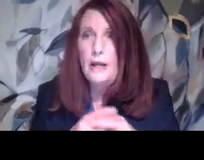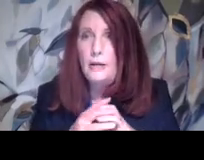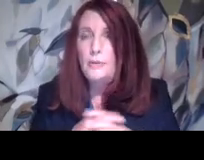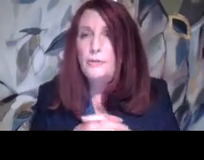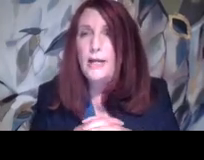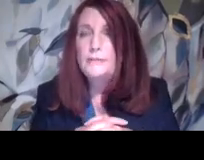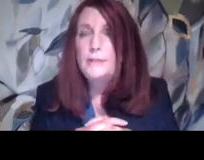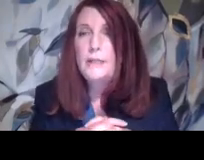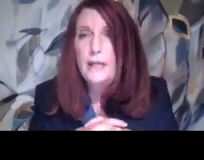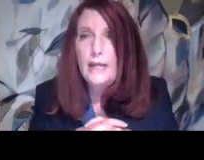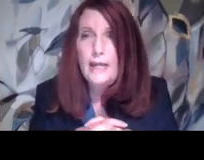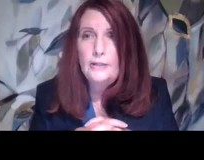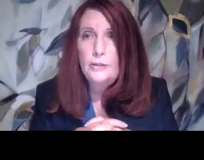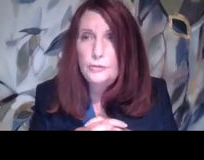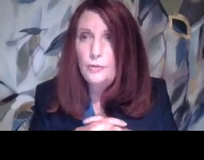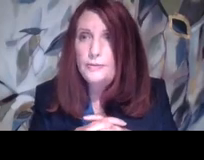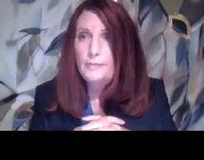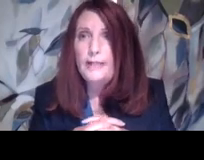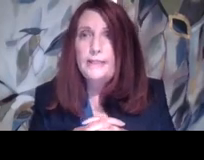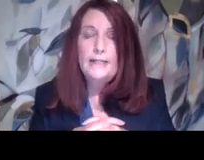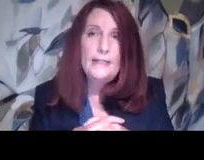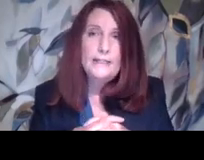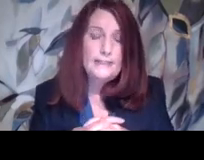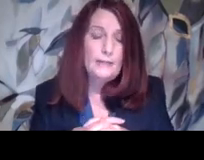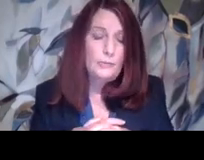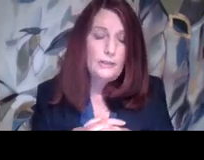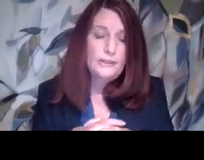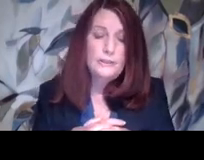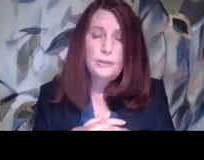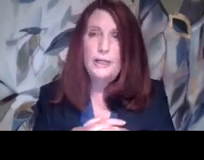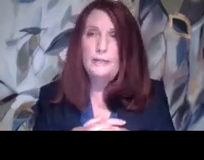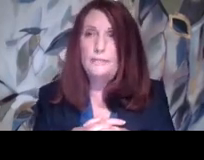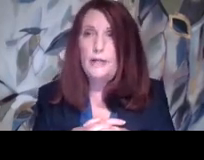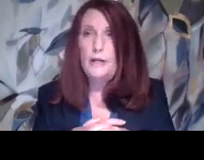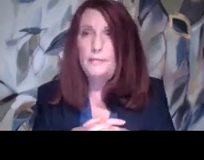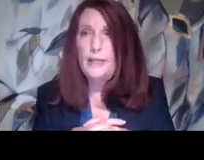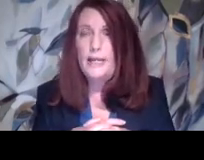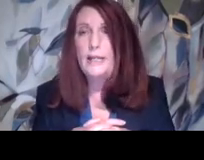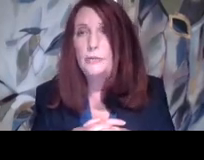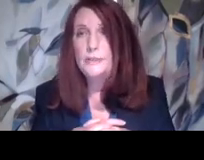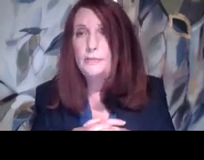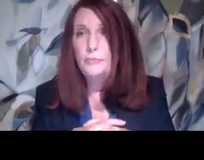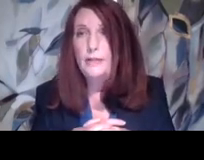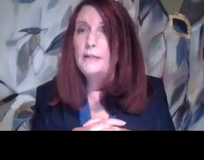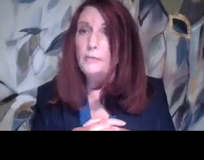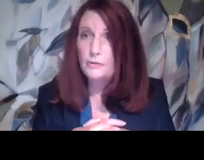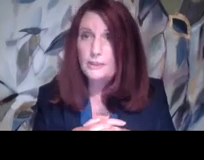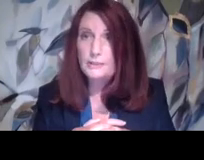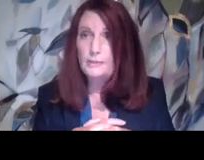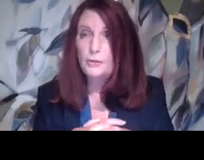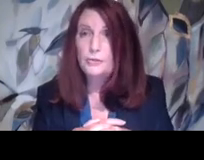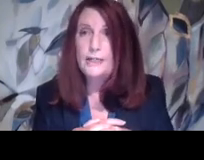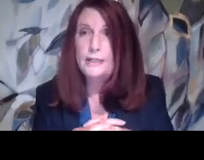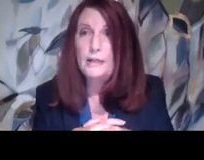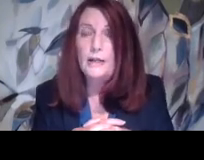um, with harassment and you told them about that and they said, well, we looked into it. Um, and you said, well, I think there